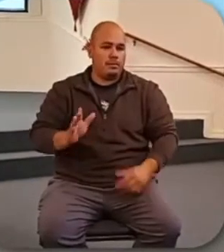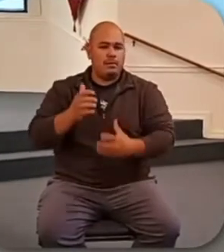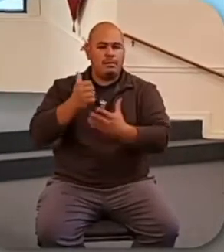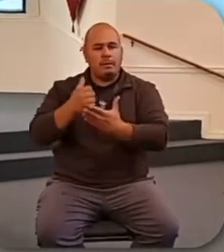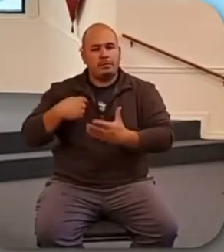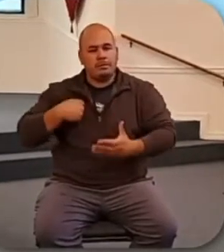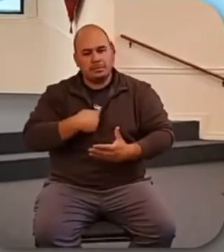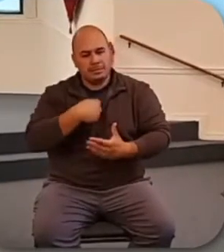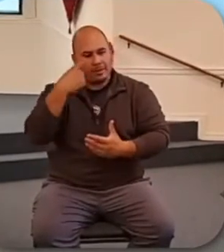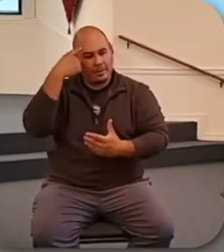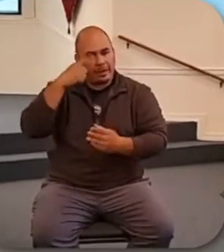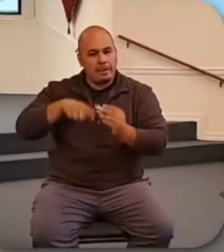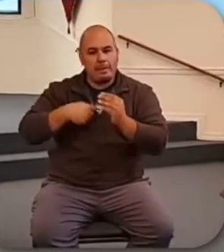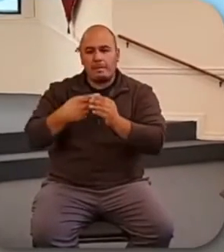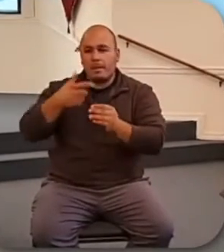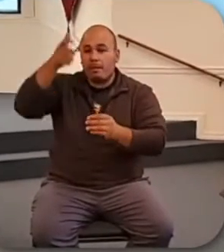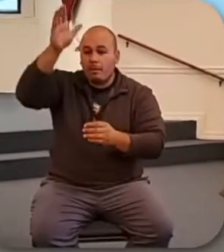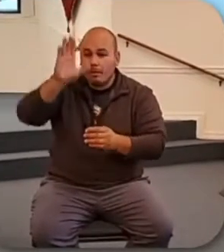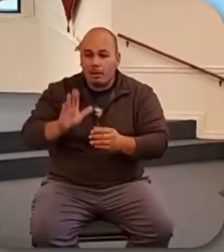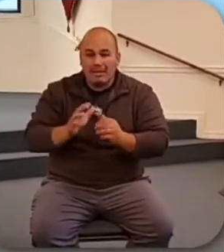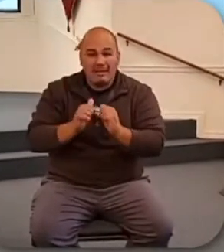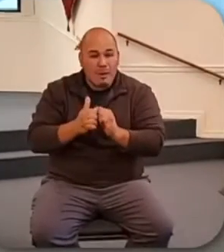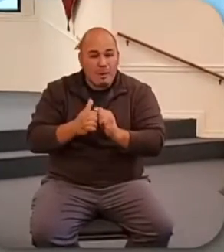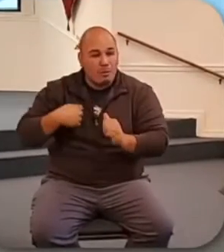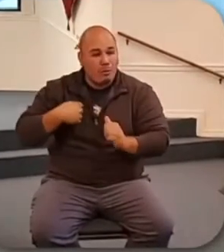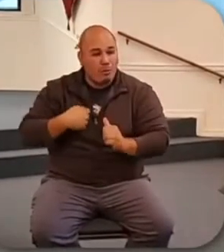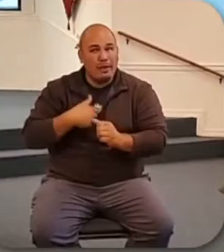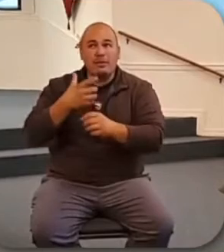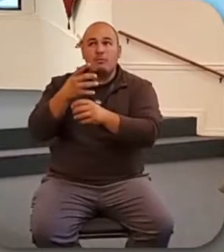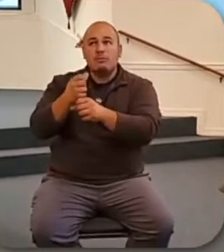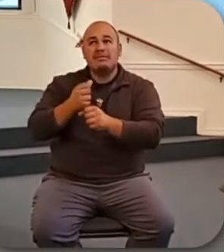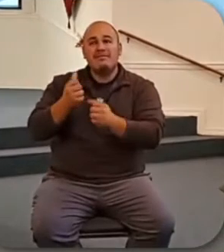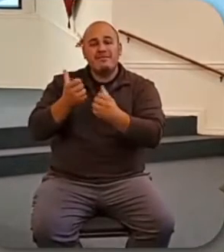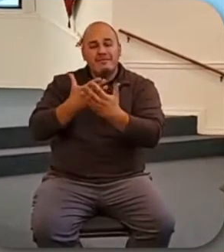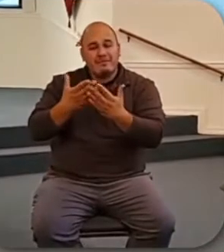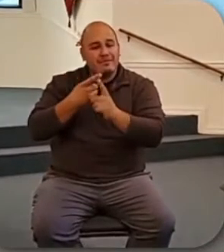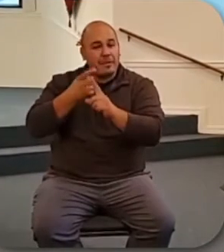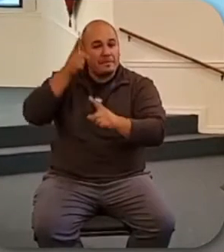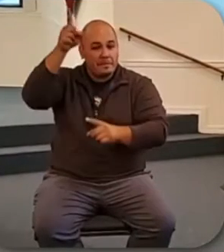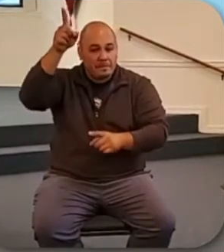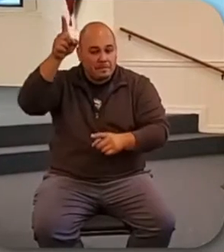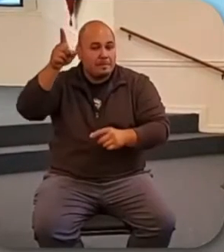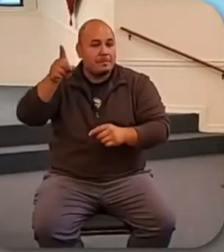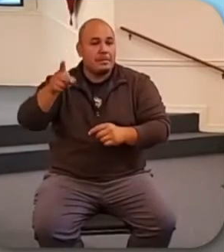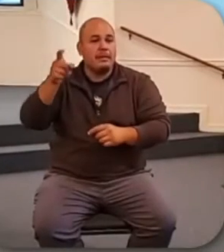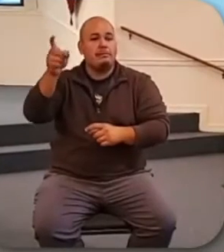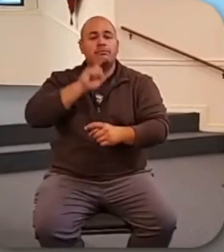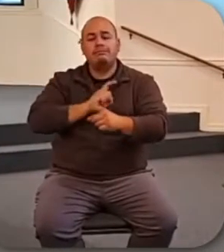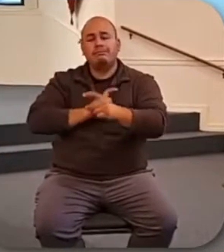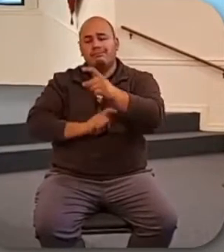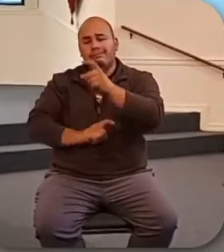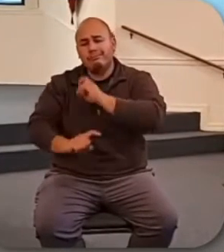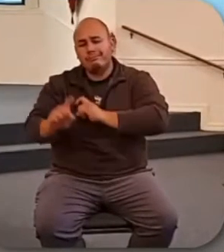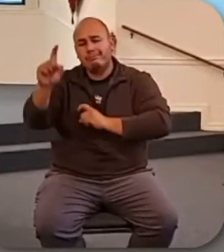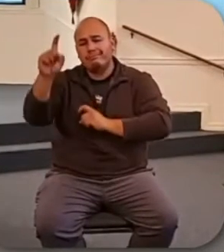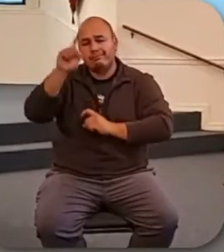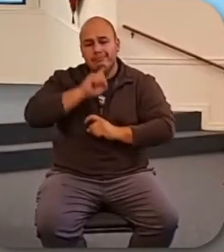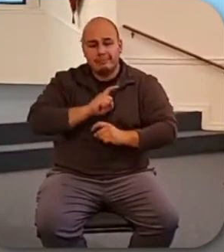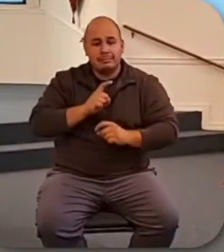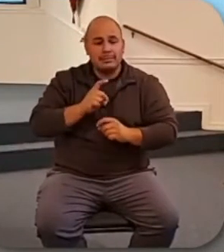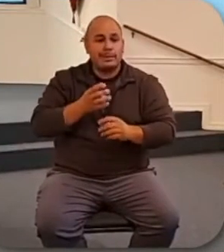and how from Him we receive every good thing. God provides us with food and water.